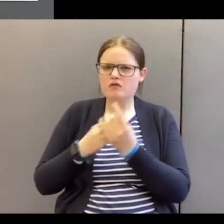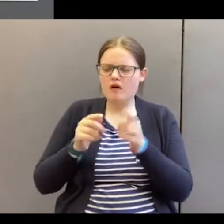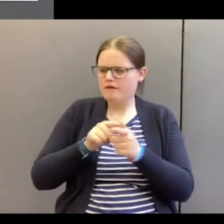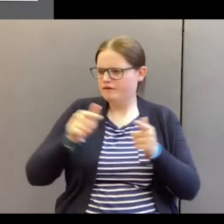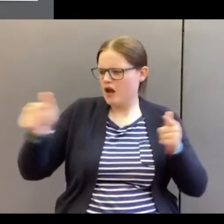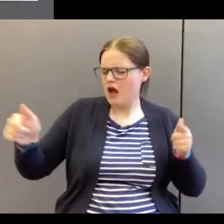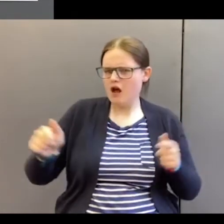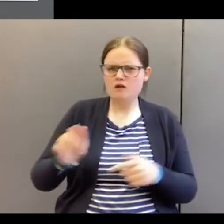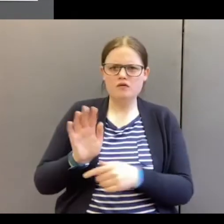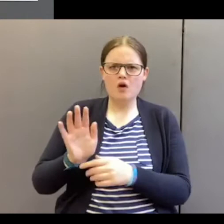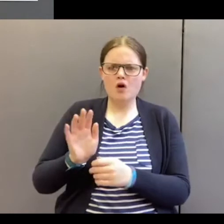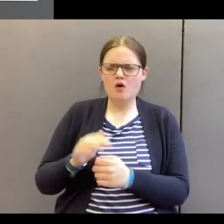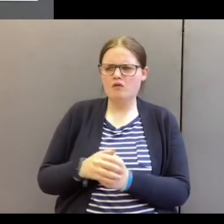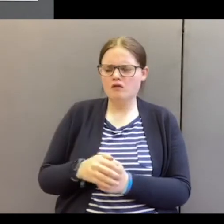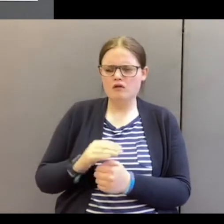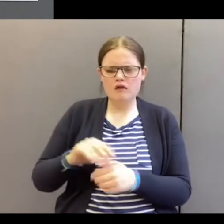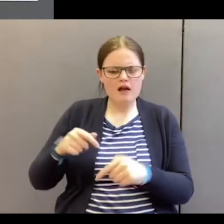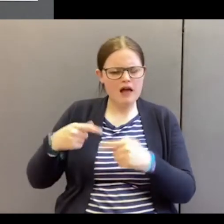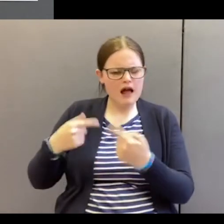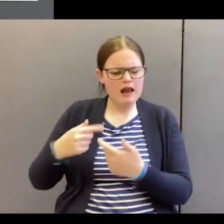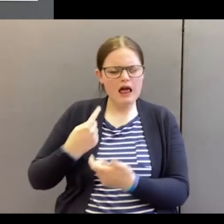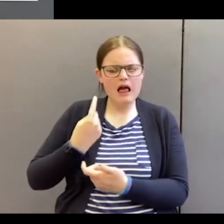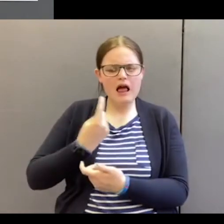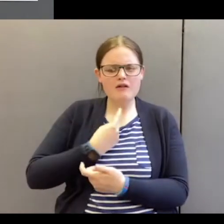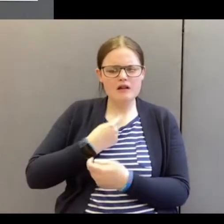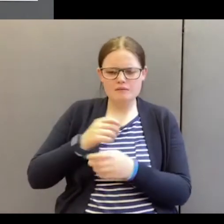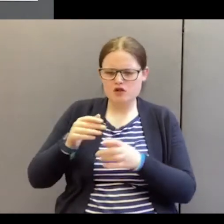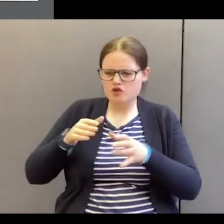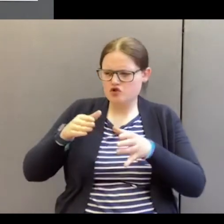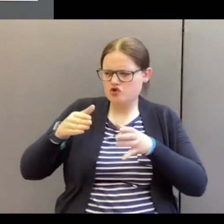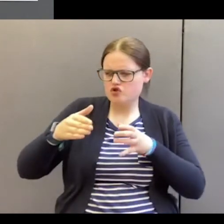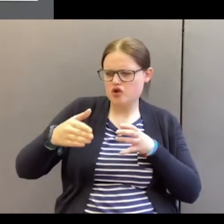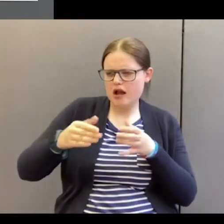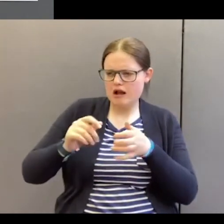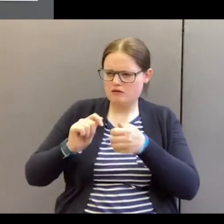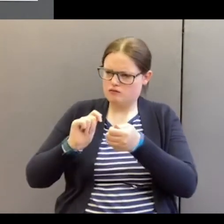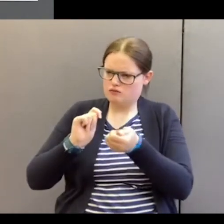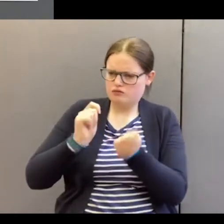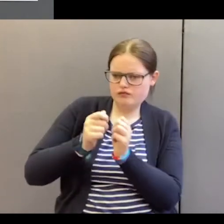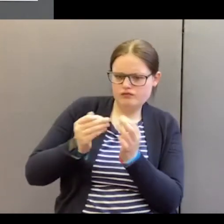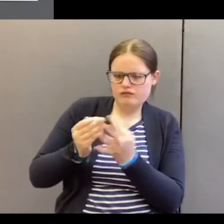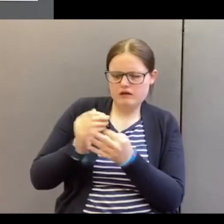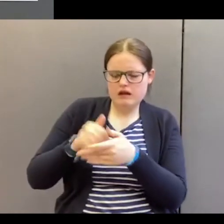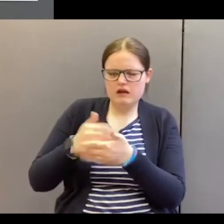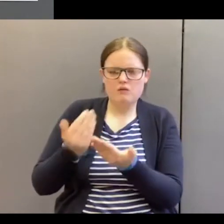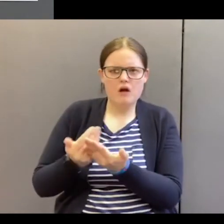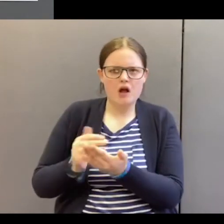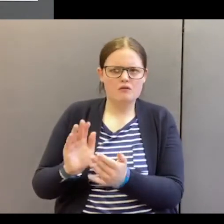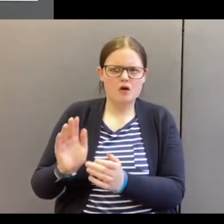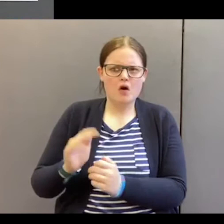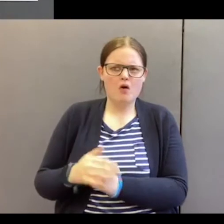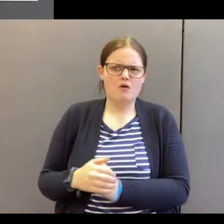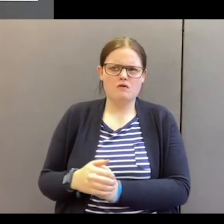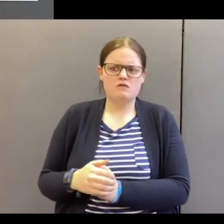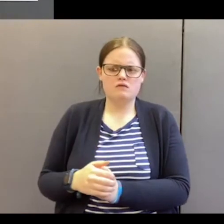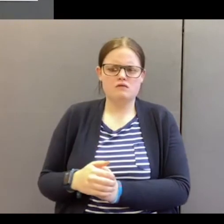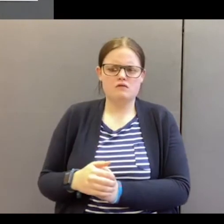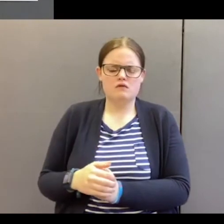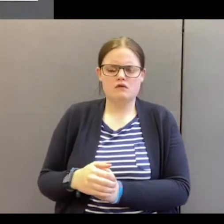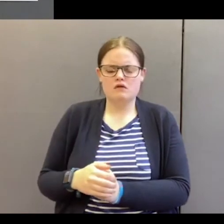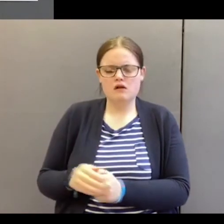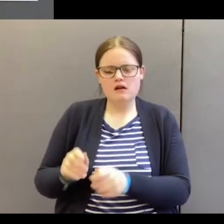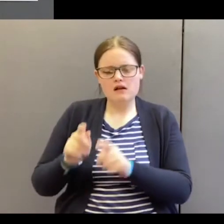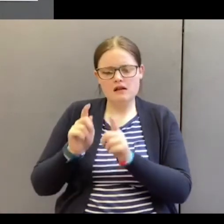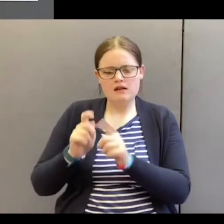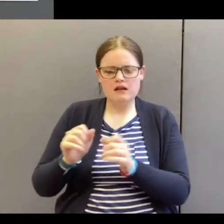Don't allow yourself to be shaped and moulded and conformed. This is a wicked